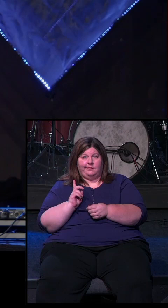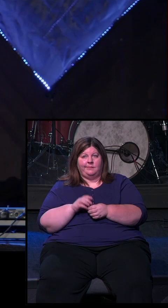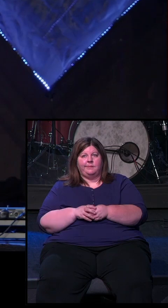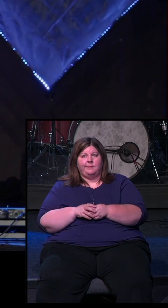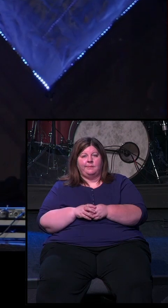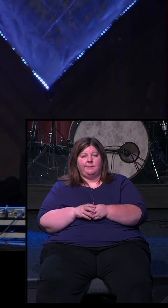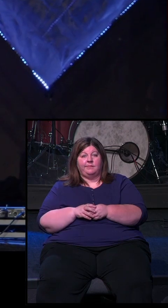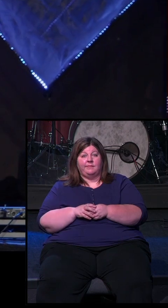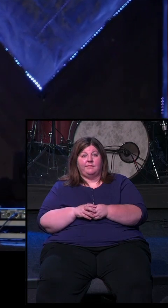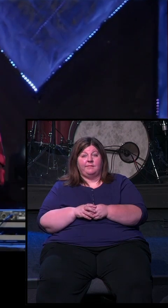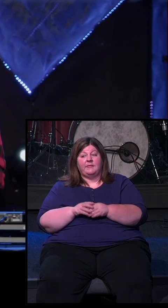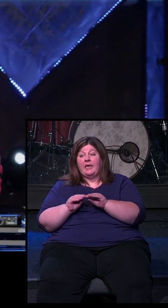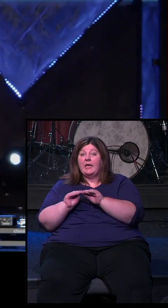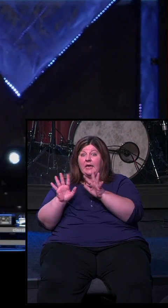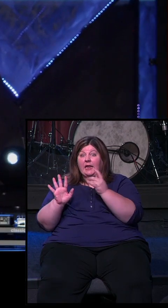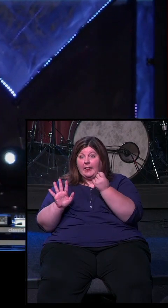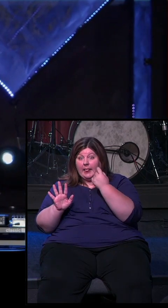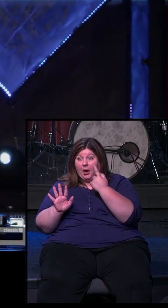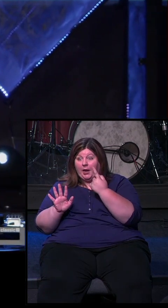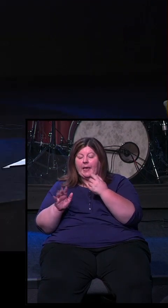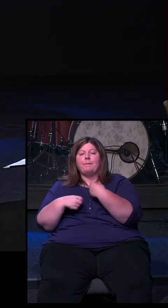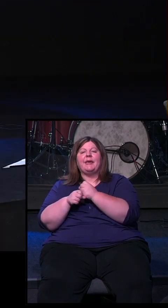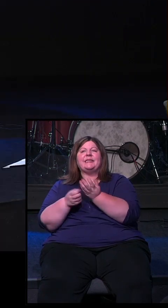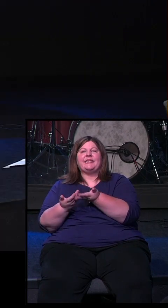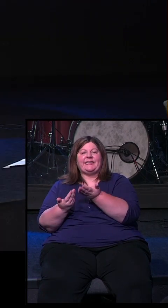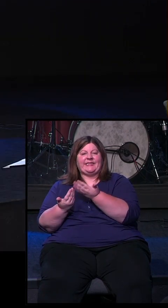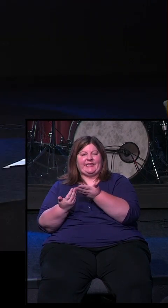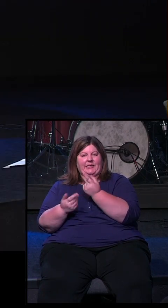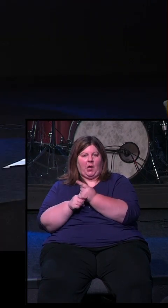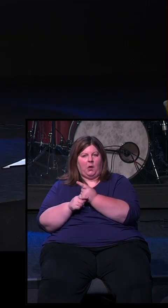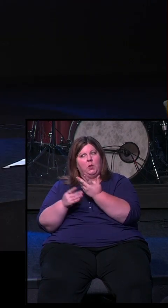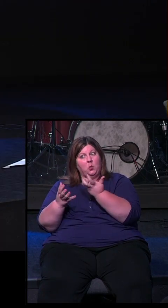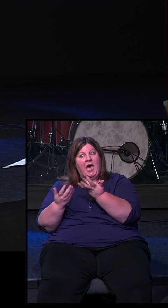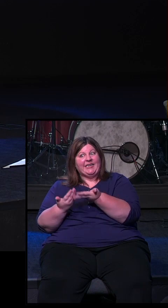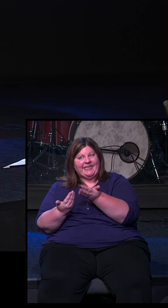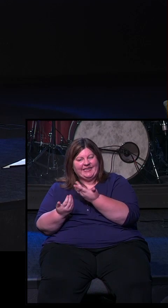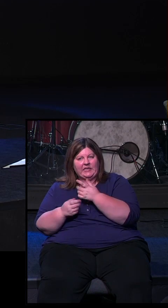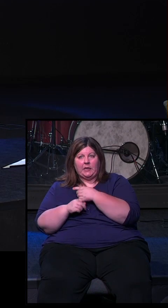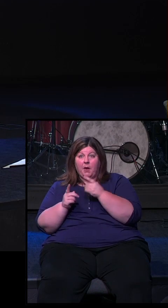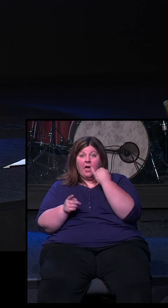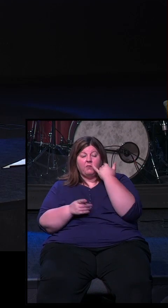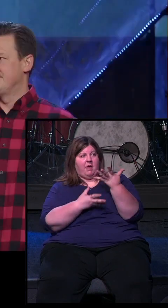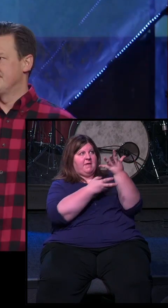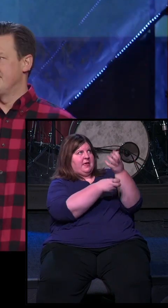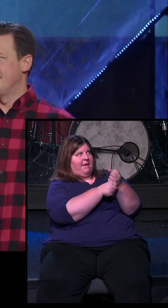makes life easier. We all want clarity, right? But certainty makes life secure.